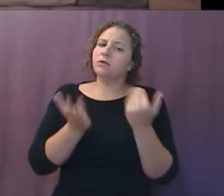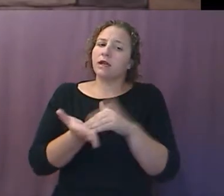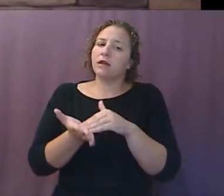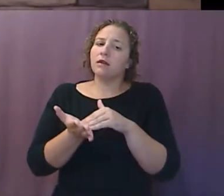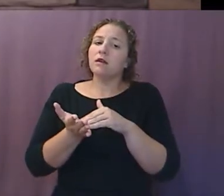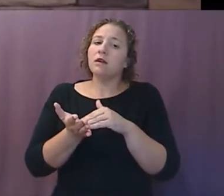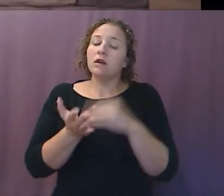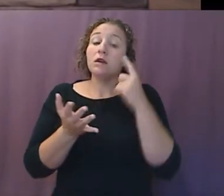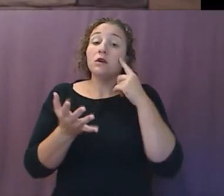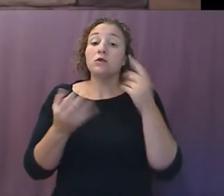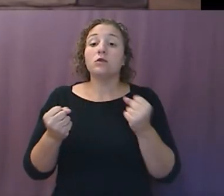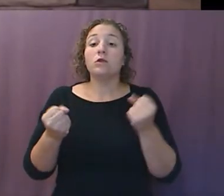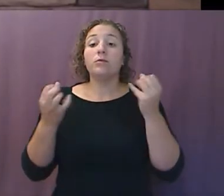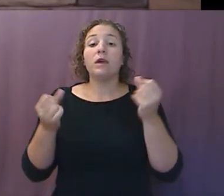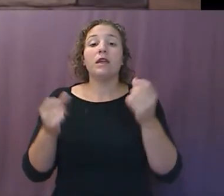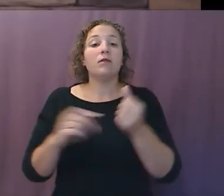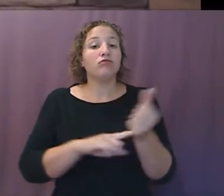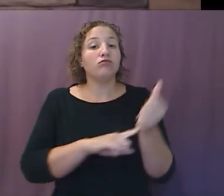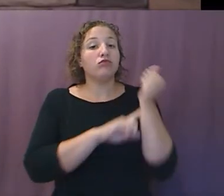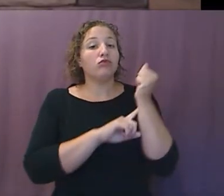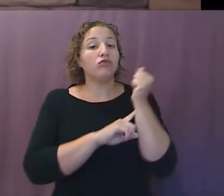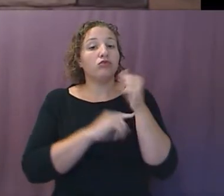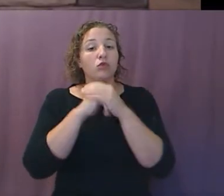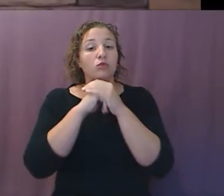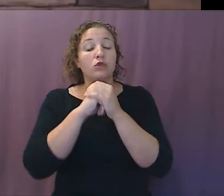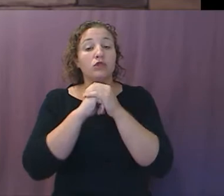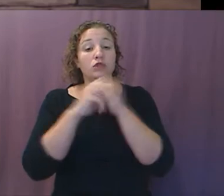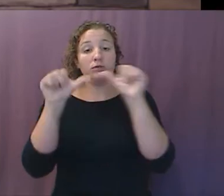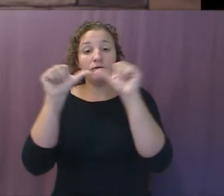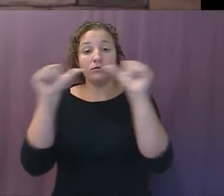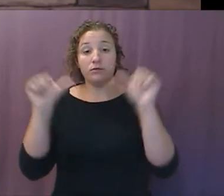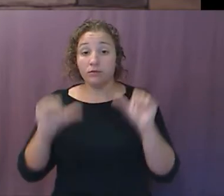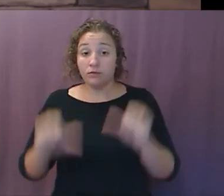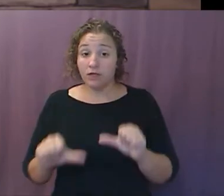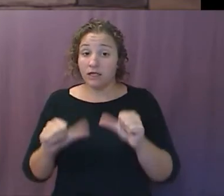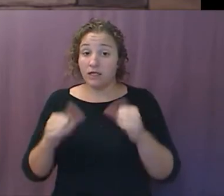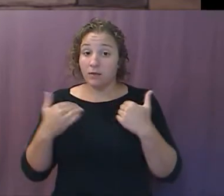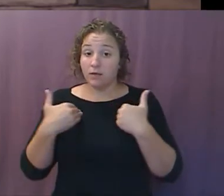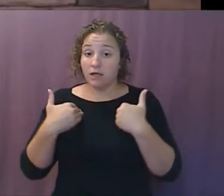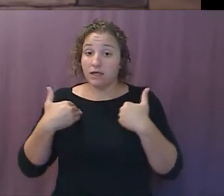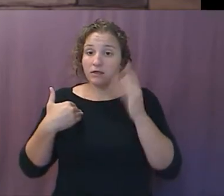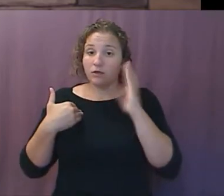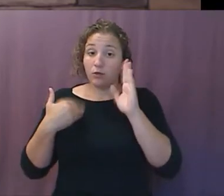as many as would not worship the image of the beast, that they should be killed.